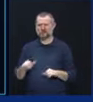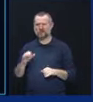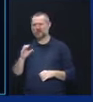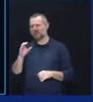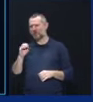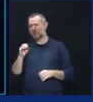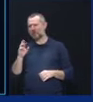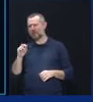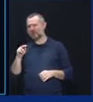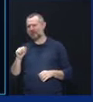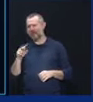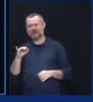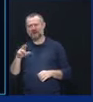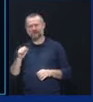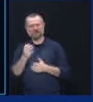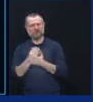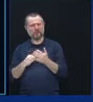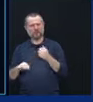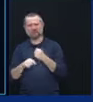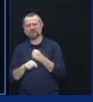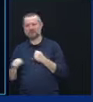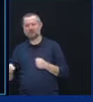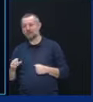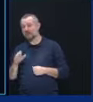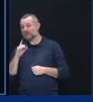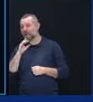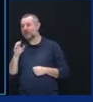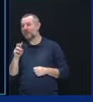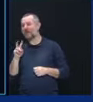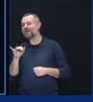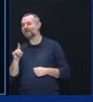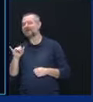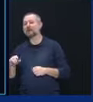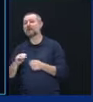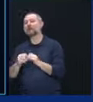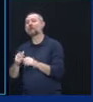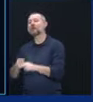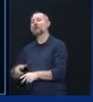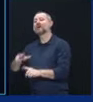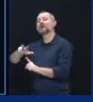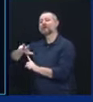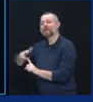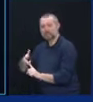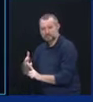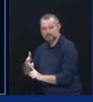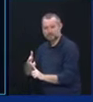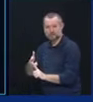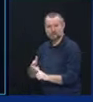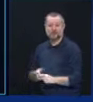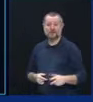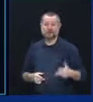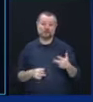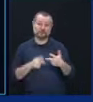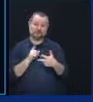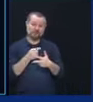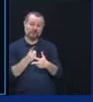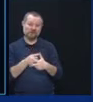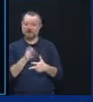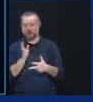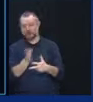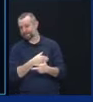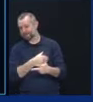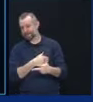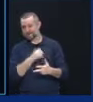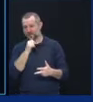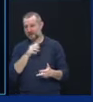COVID is the third coronavirus. But we didn't learn after MERS and SARS. We have